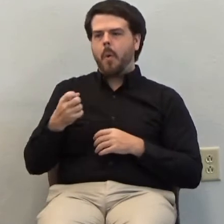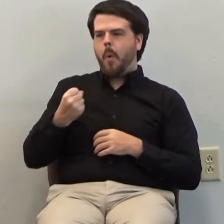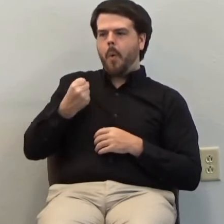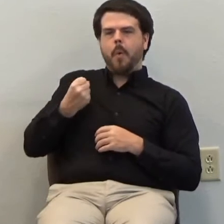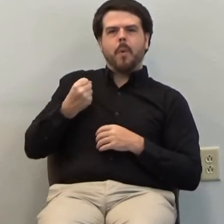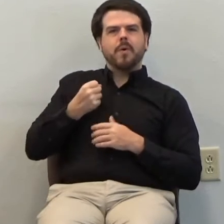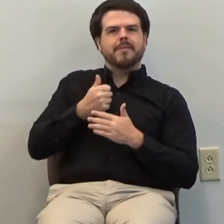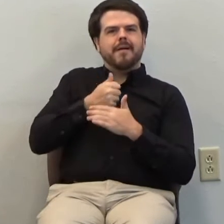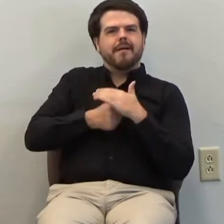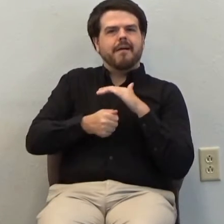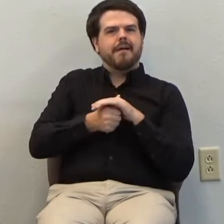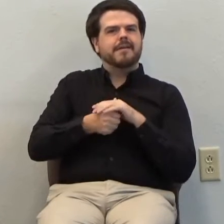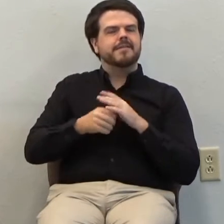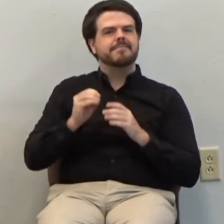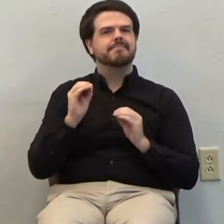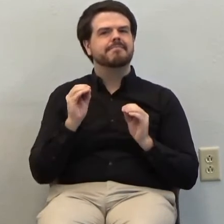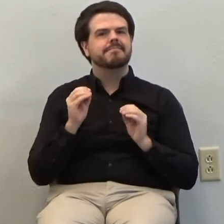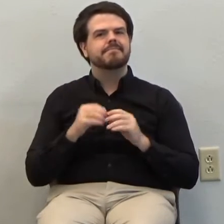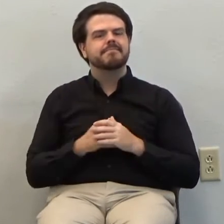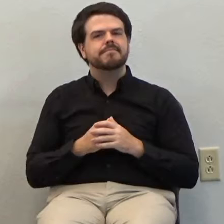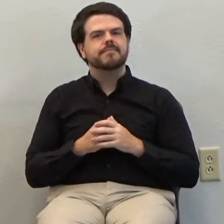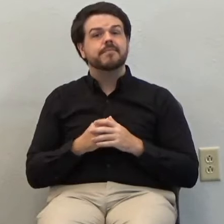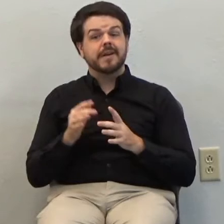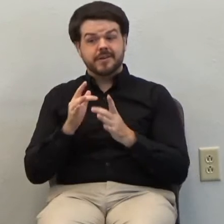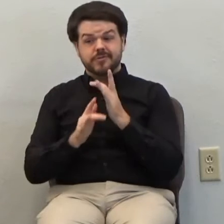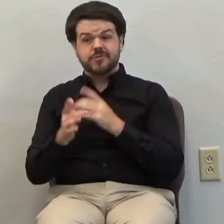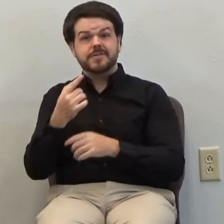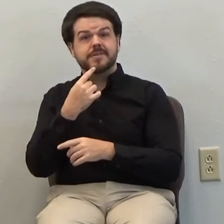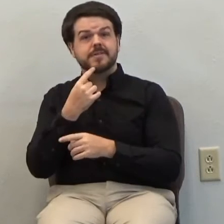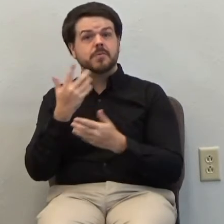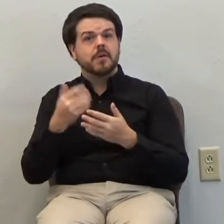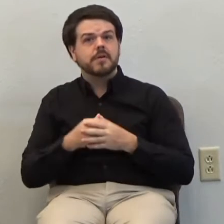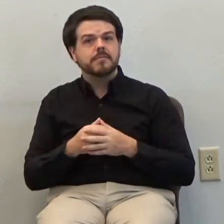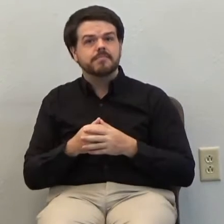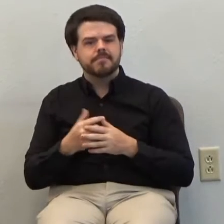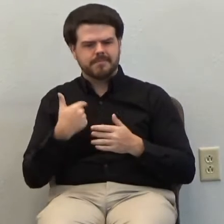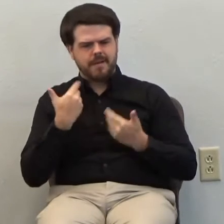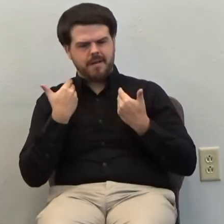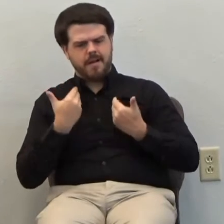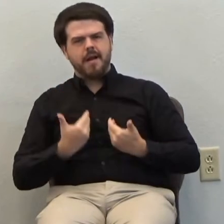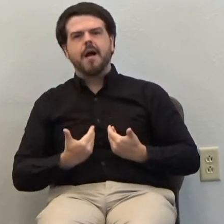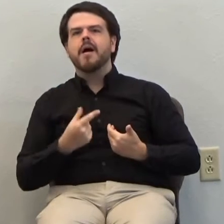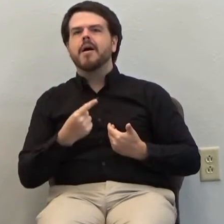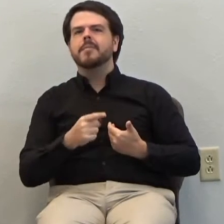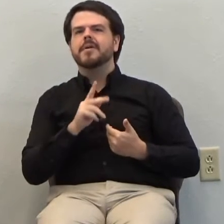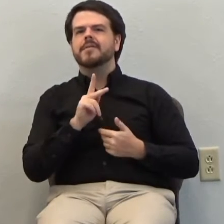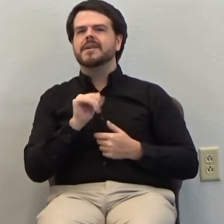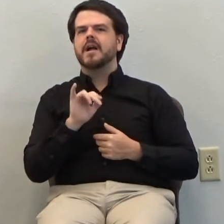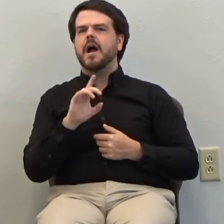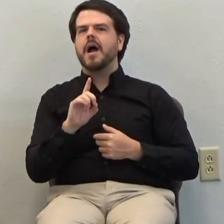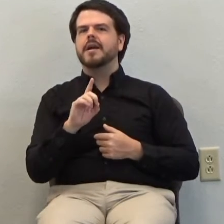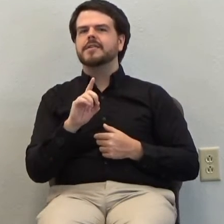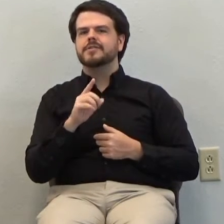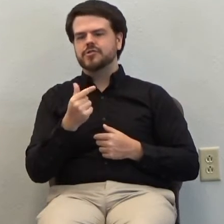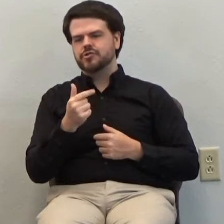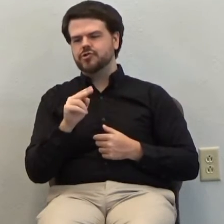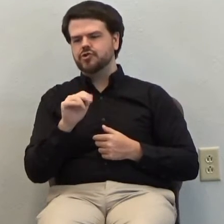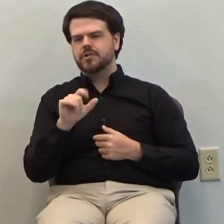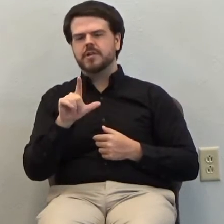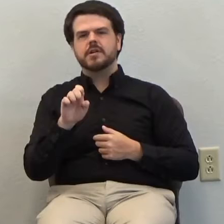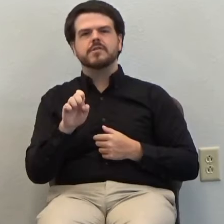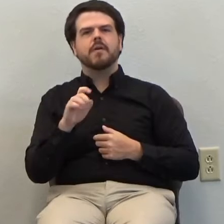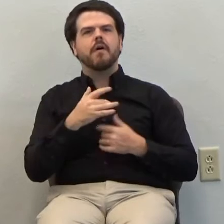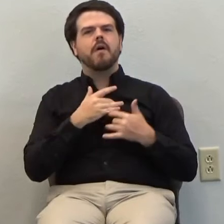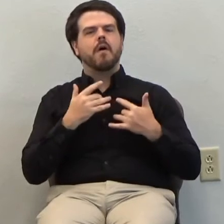And then Jesus says, I am of a kind and gentle heart. And with me, you will find rest for